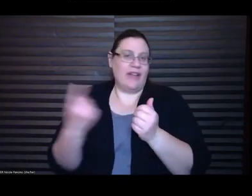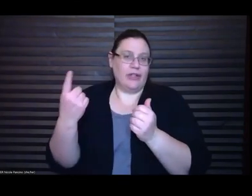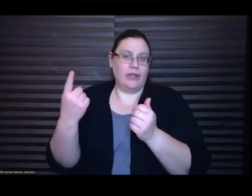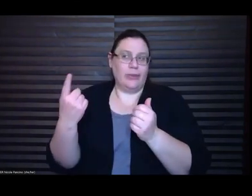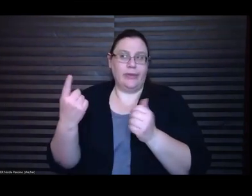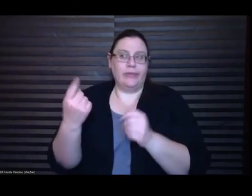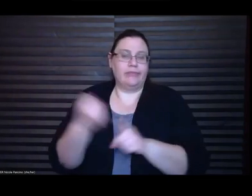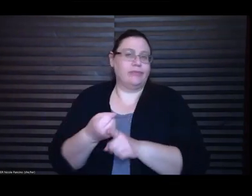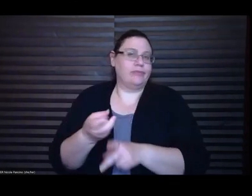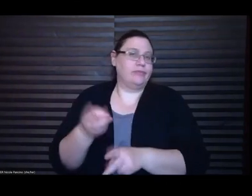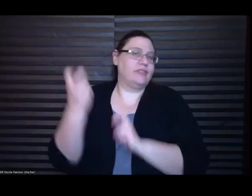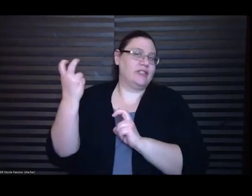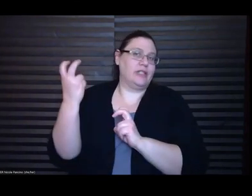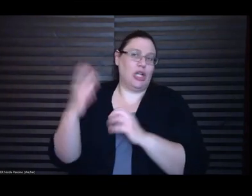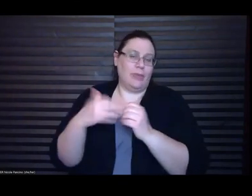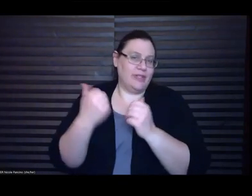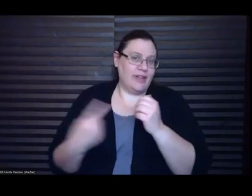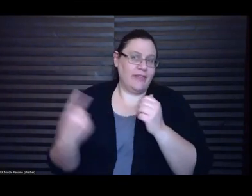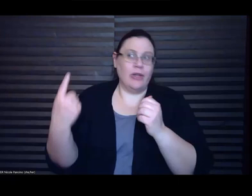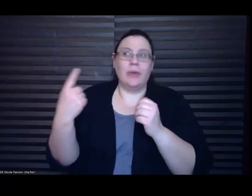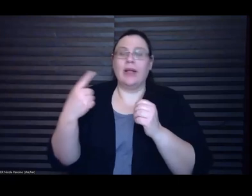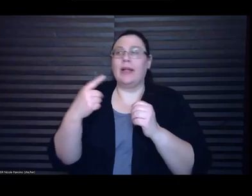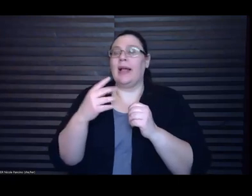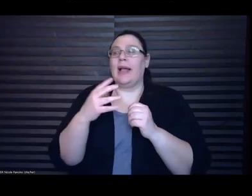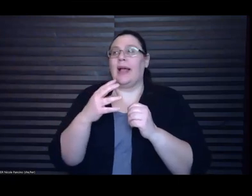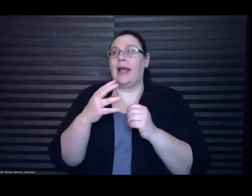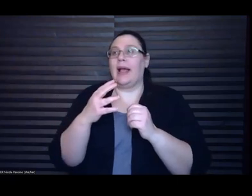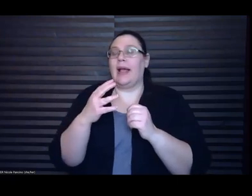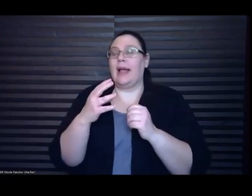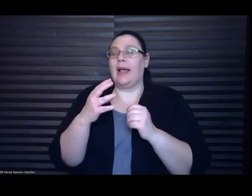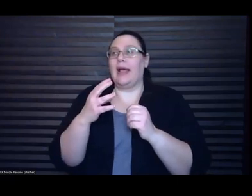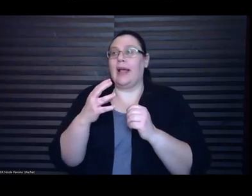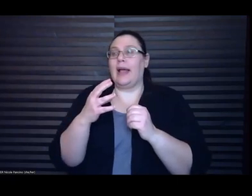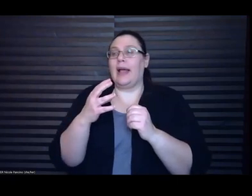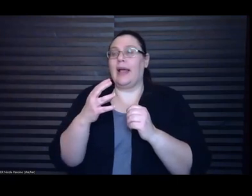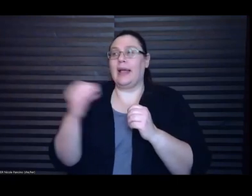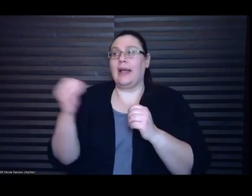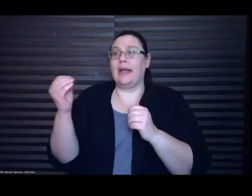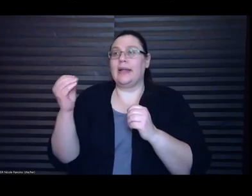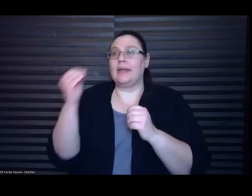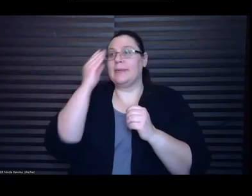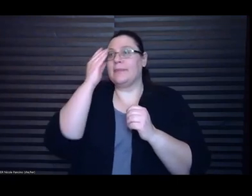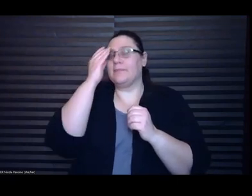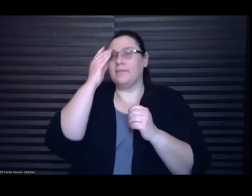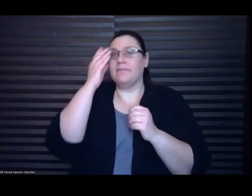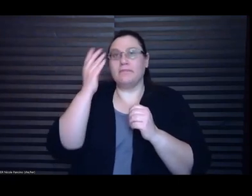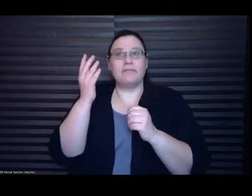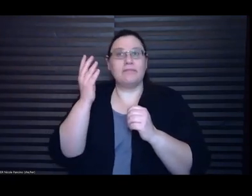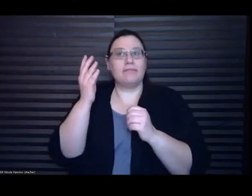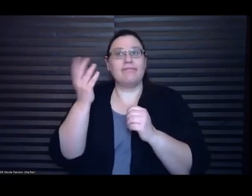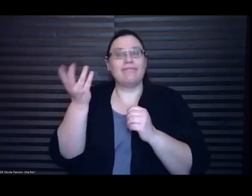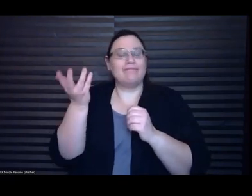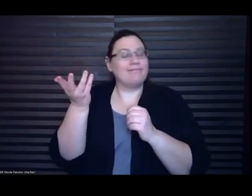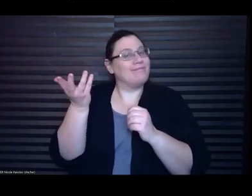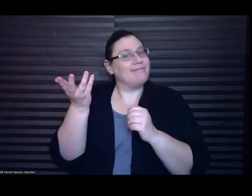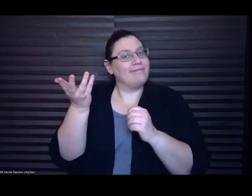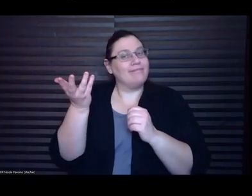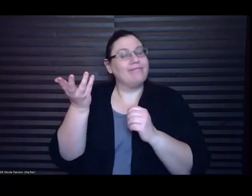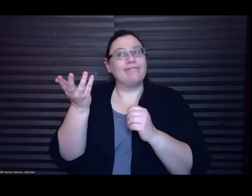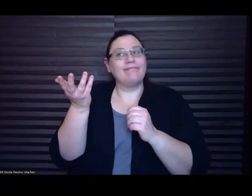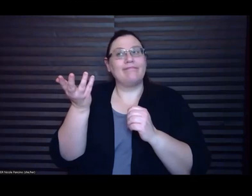so that that feels um yeah I mean that that remains hard um